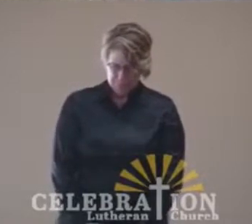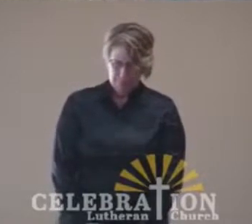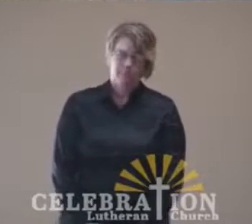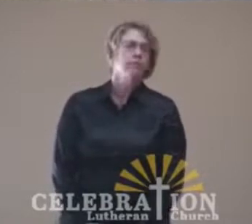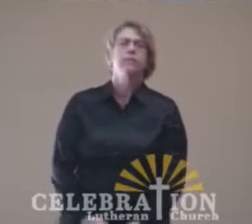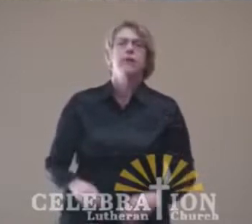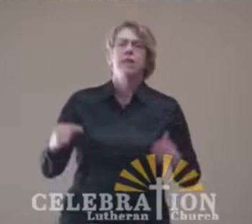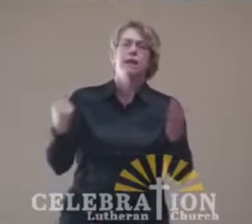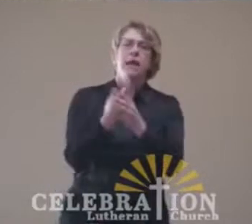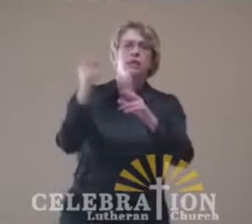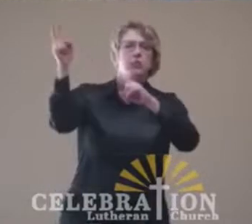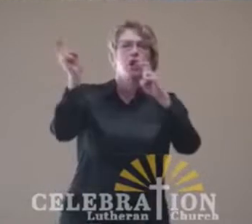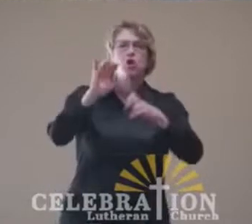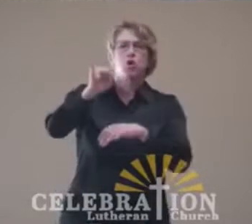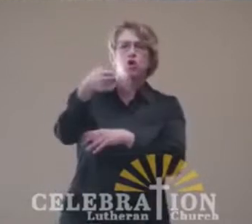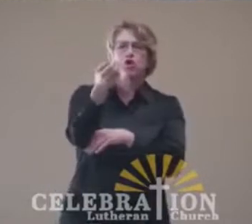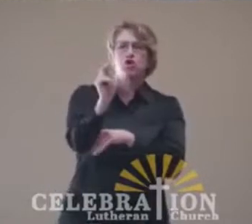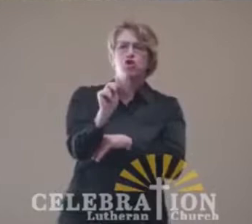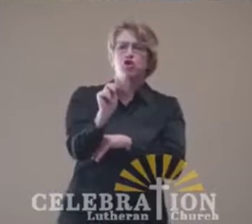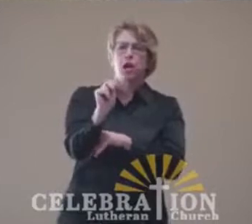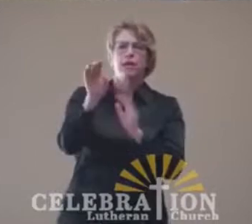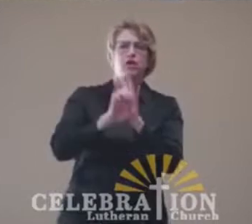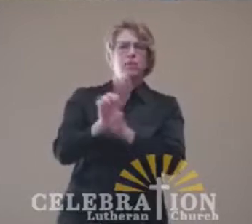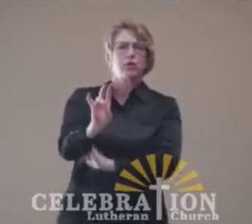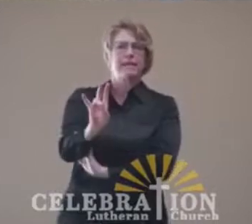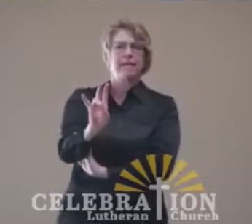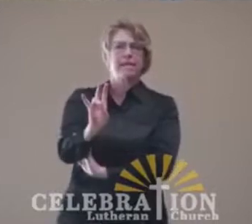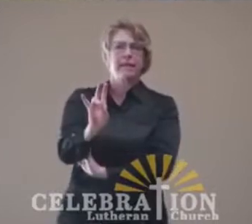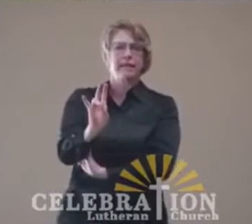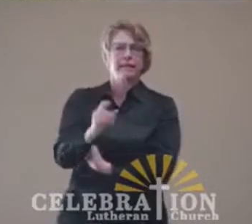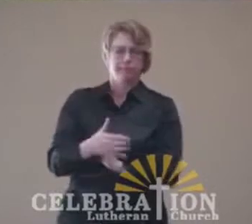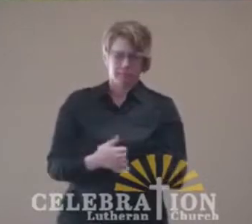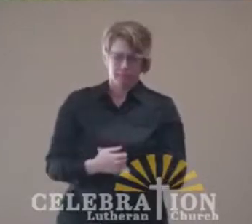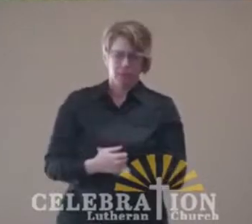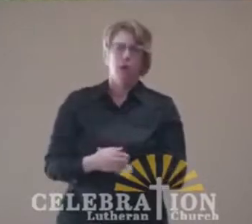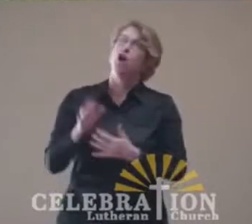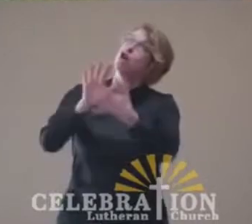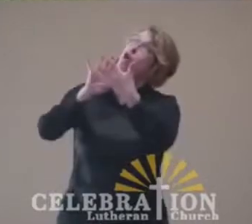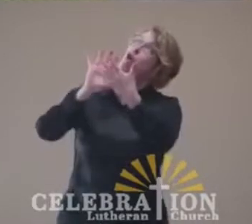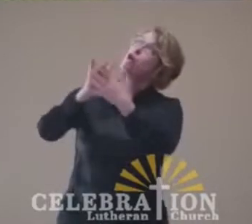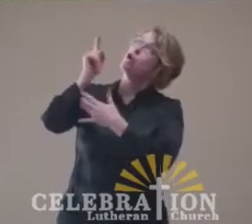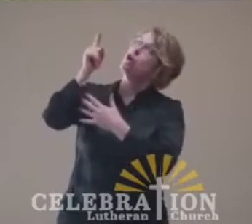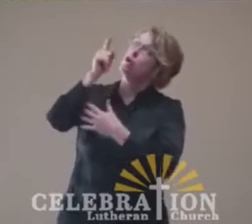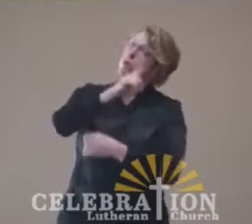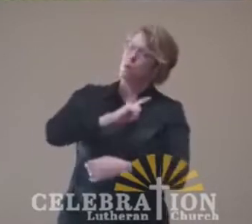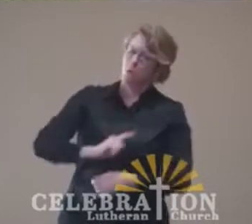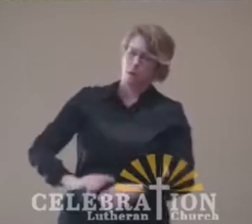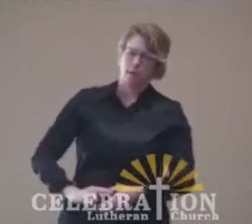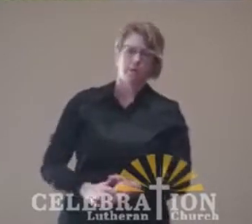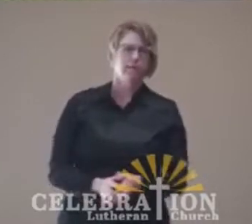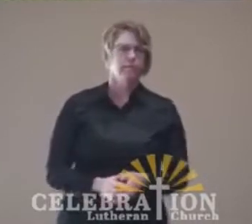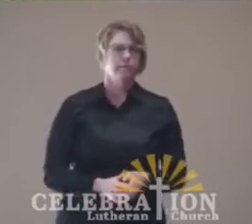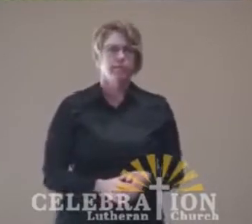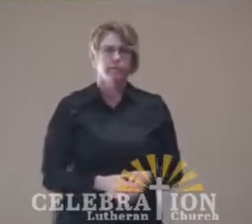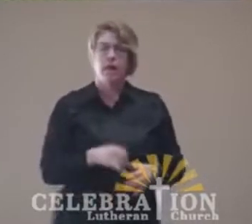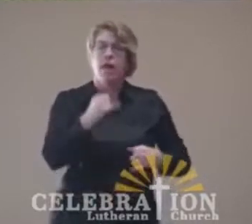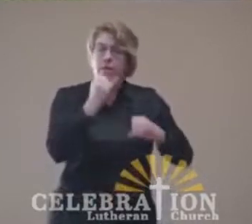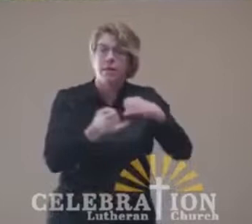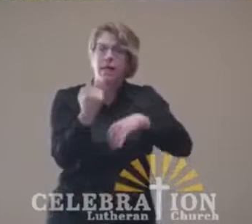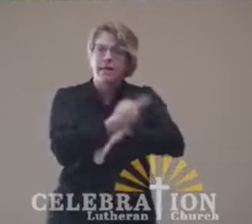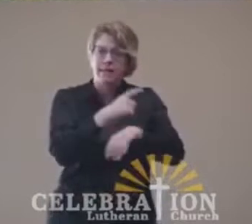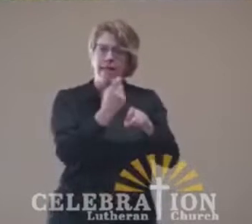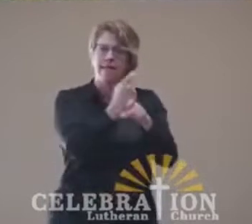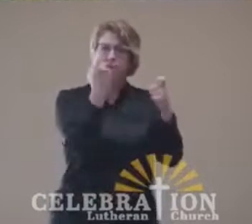The holy gospel according to St. John, the seventh chapter. Glory to you, O Lord. On the last day of the